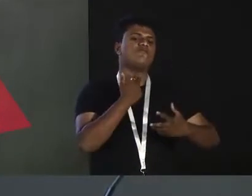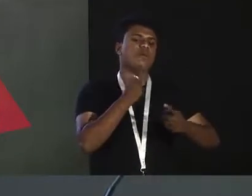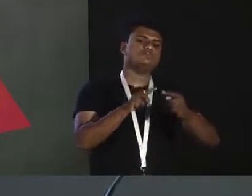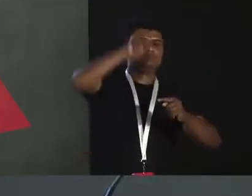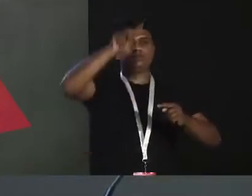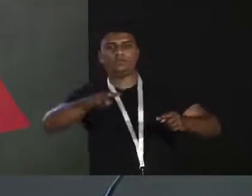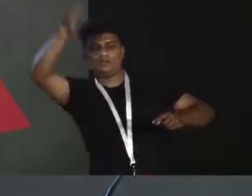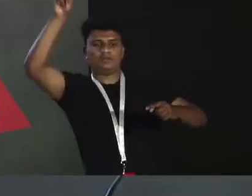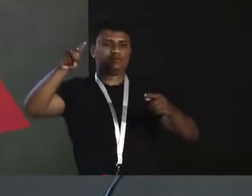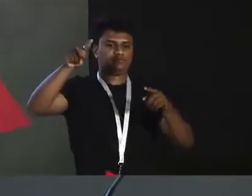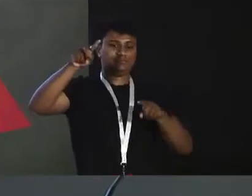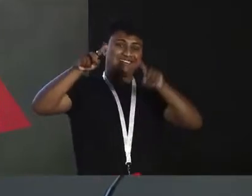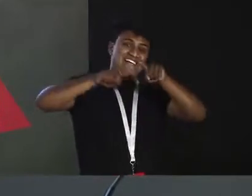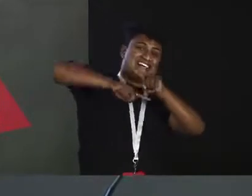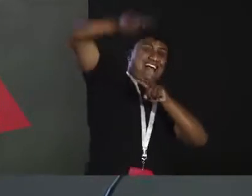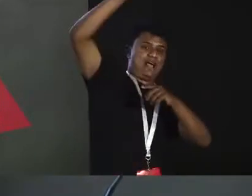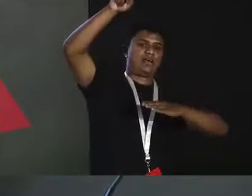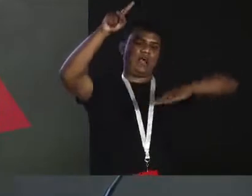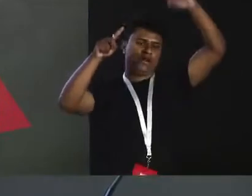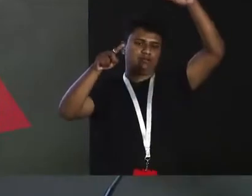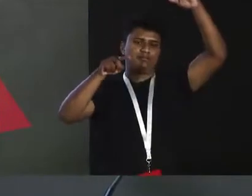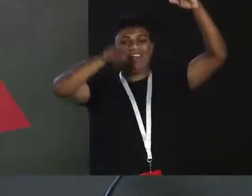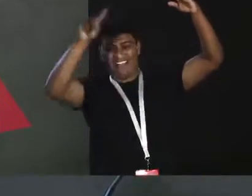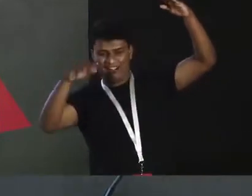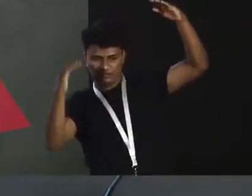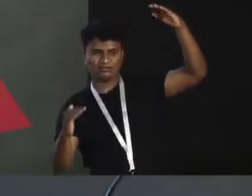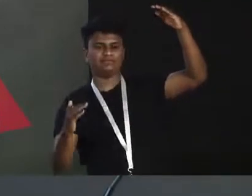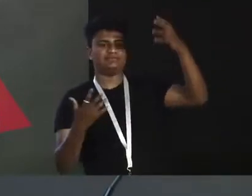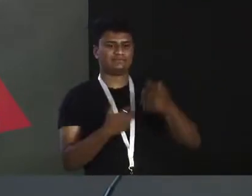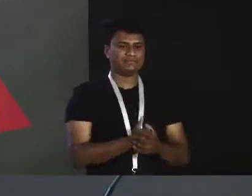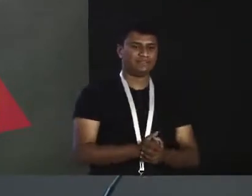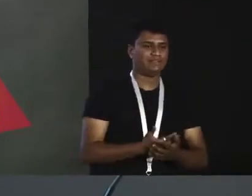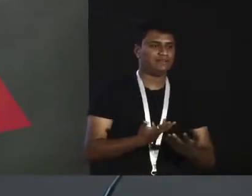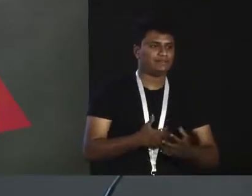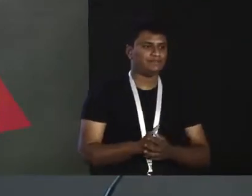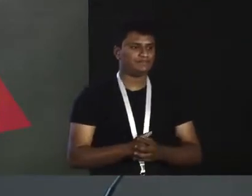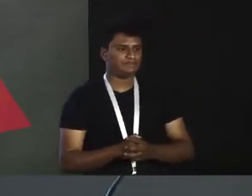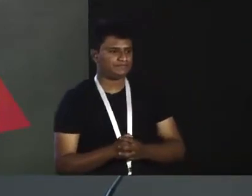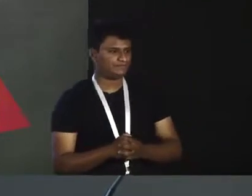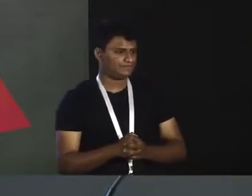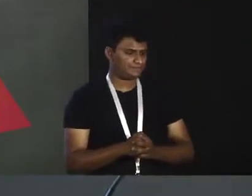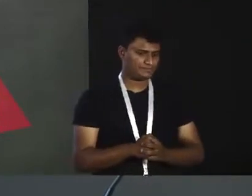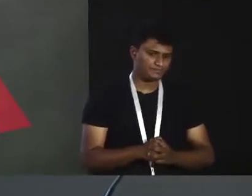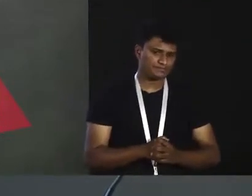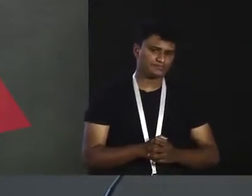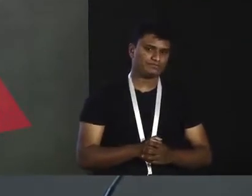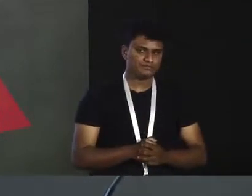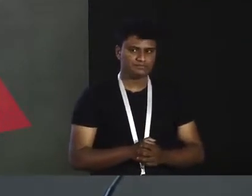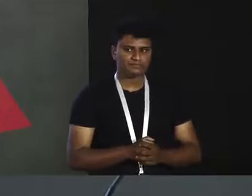the pitch, the higher the object, and the volume of the sound, okay,